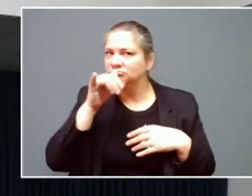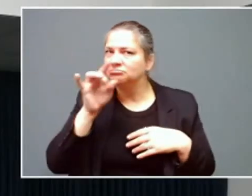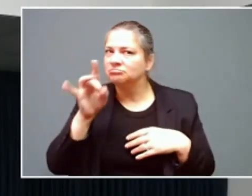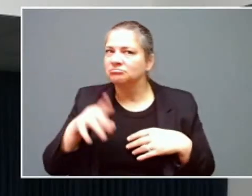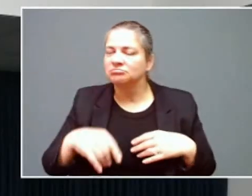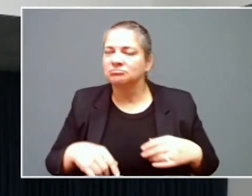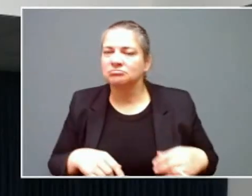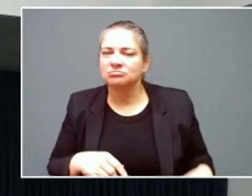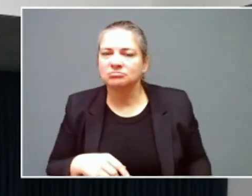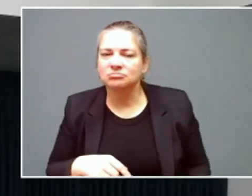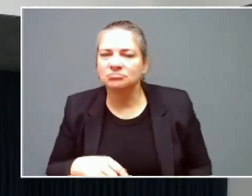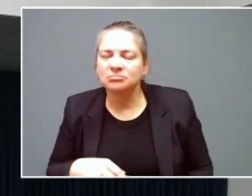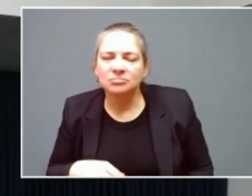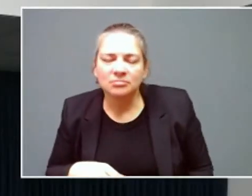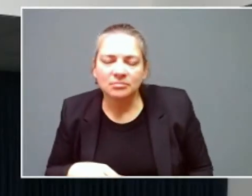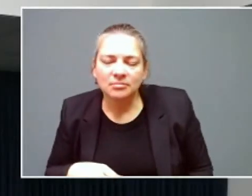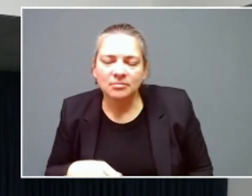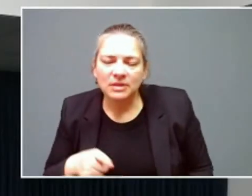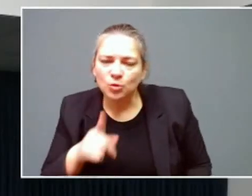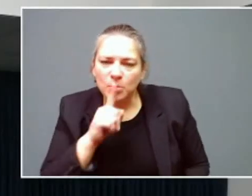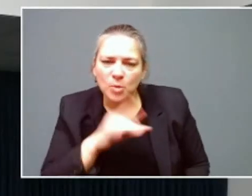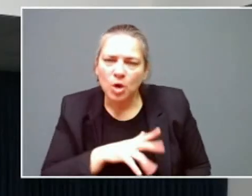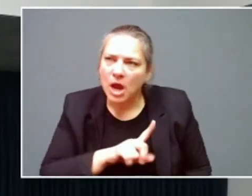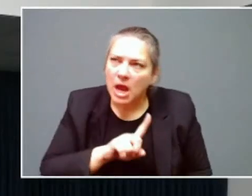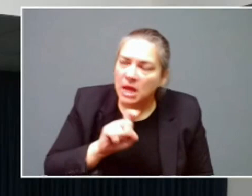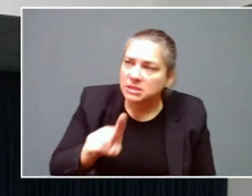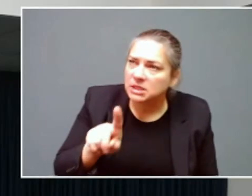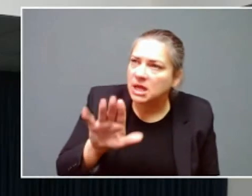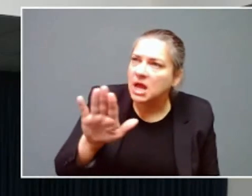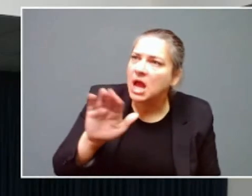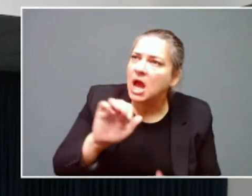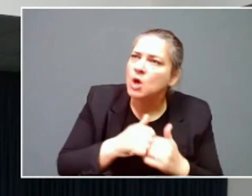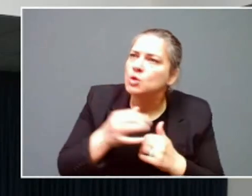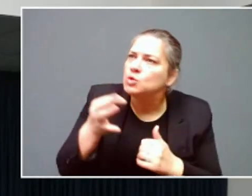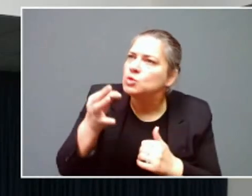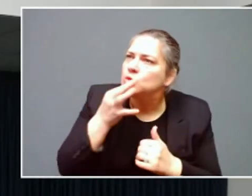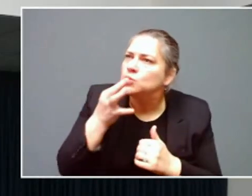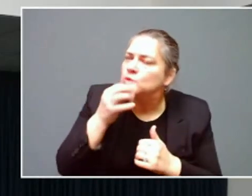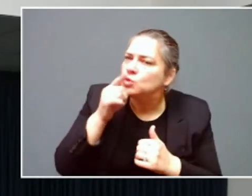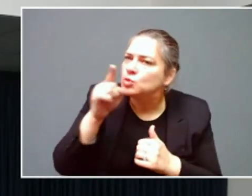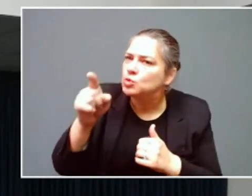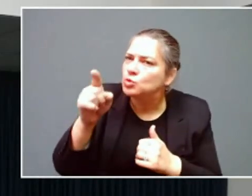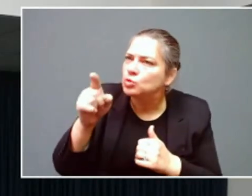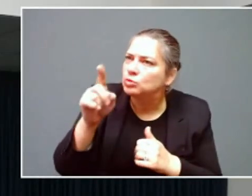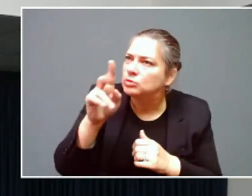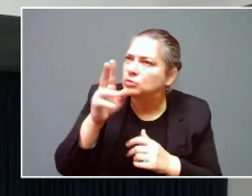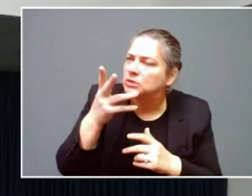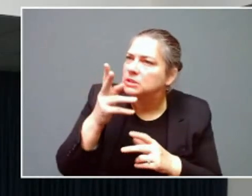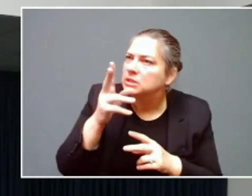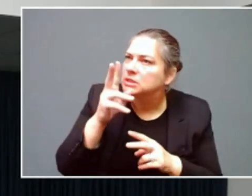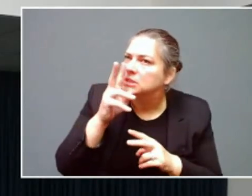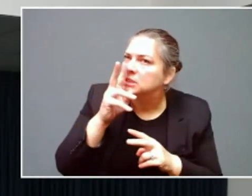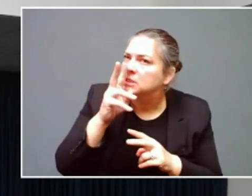soon are you on the train right now that you'll be able to cook the road once